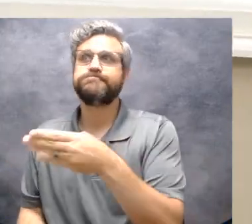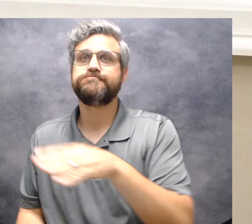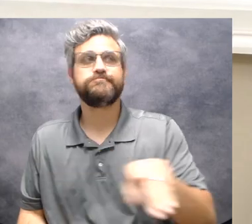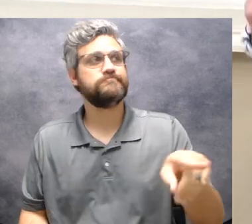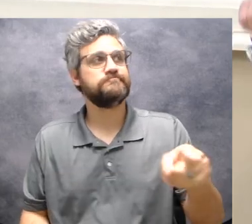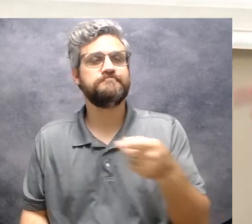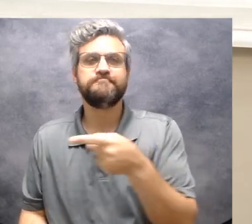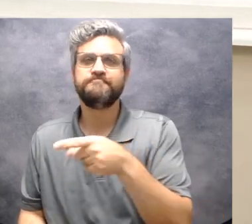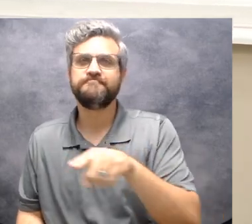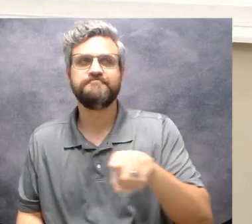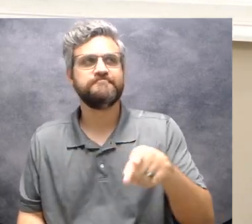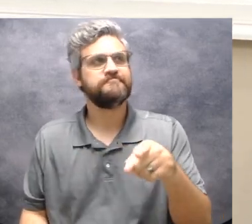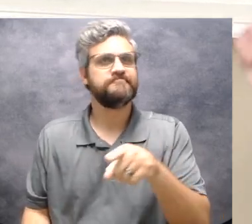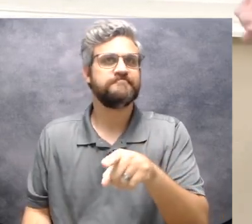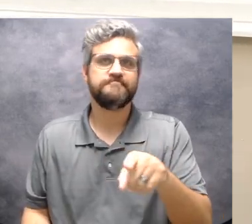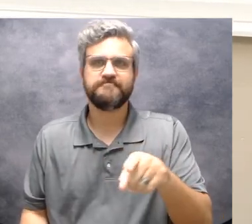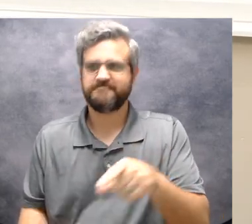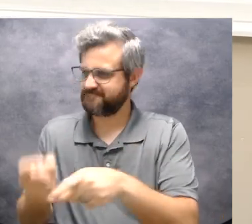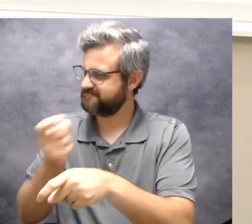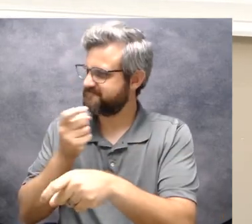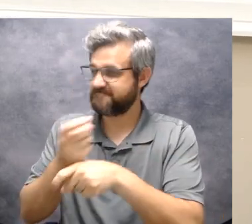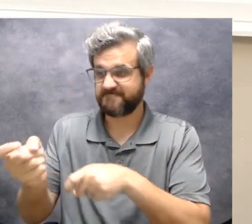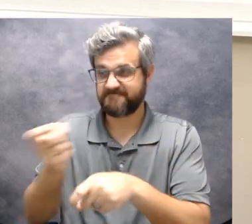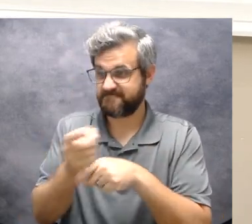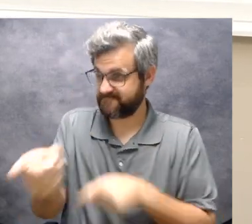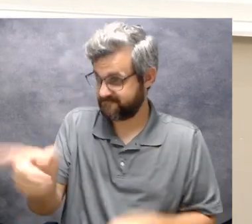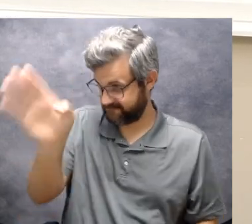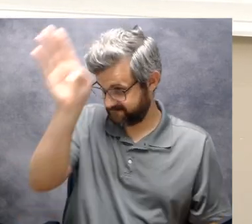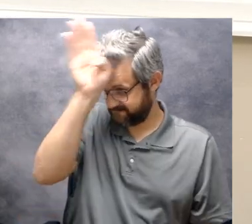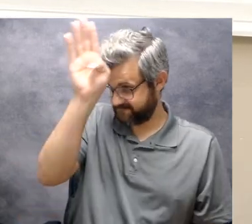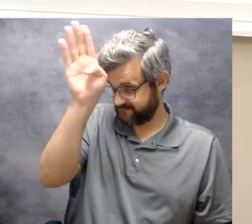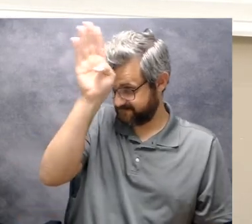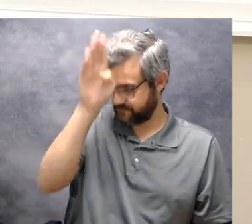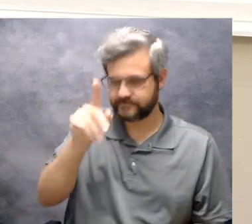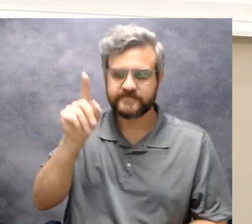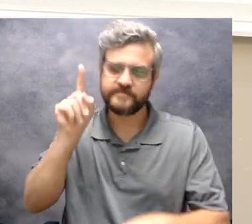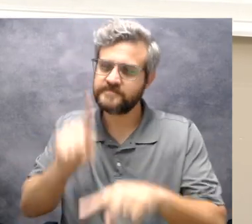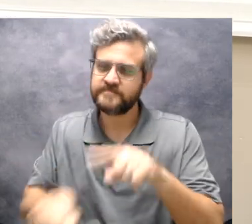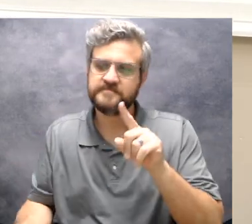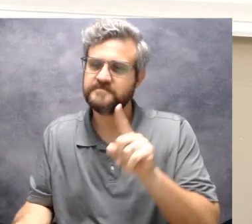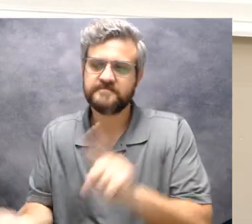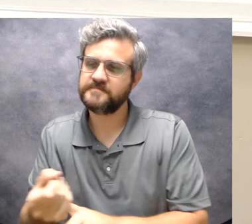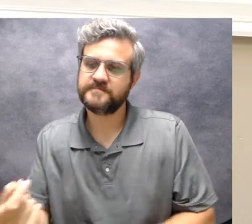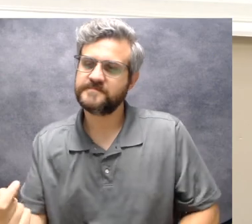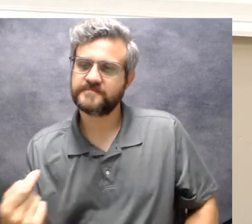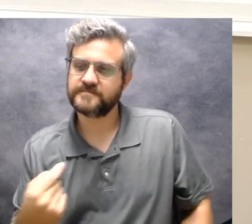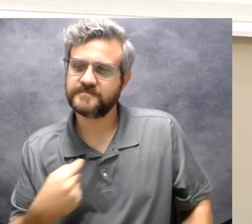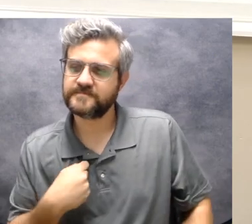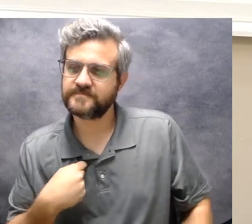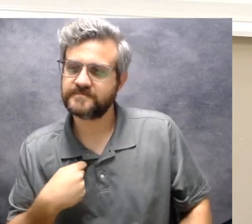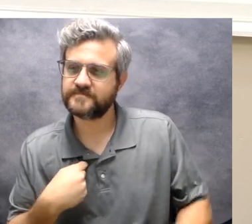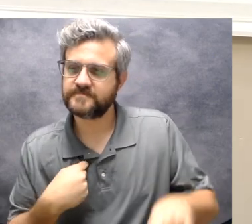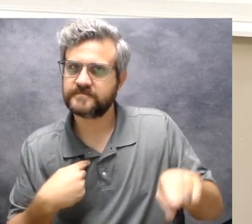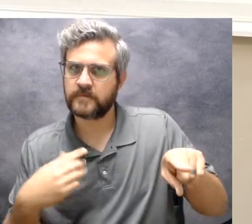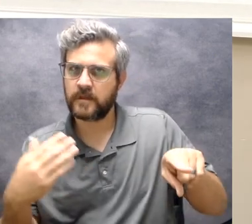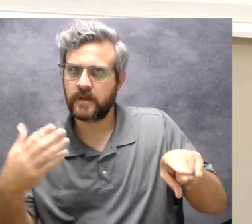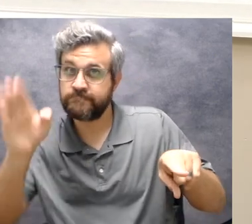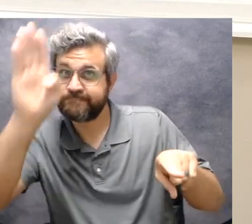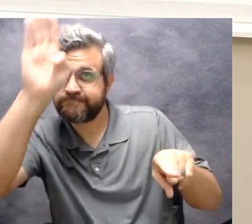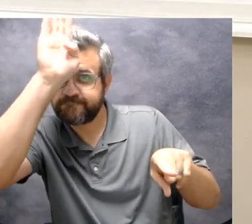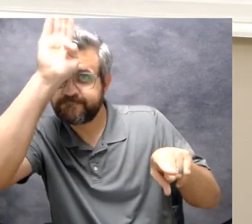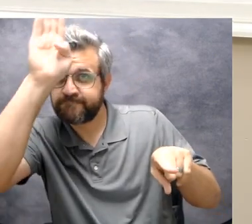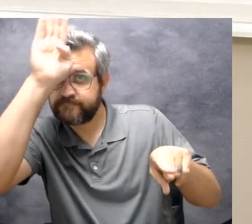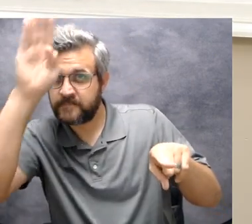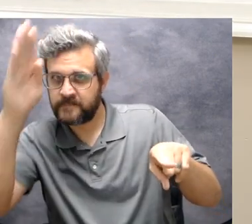swimming in the sea, teasing Mr. Shark, you can't catch me. Along